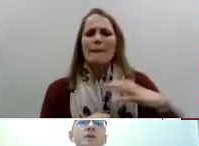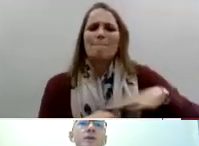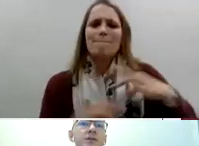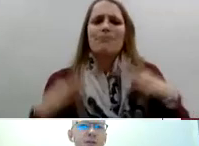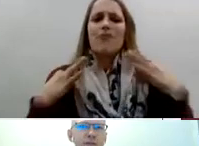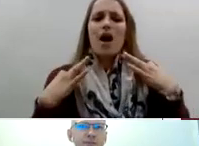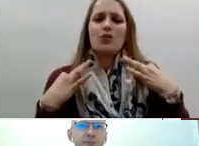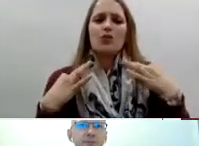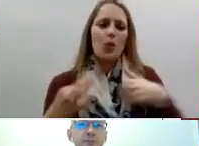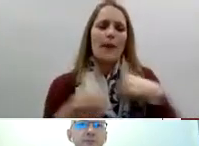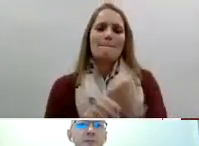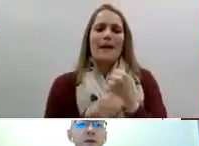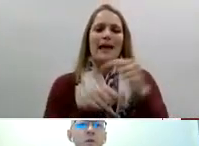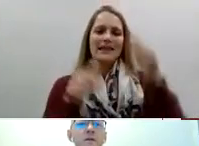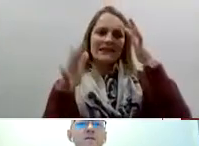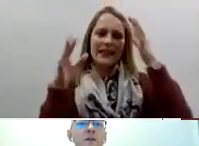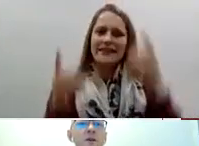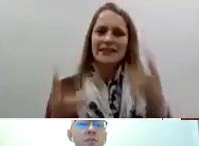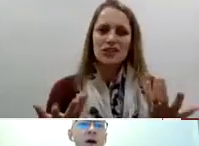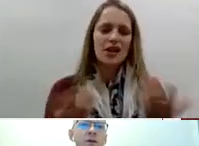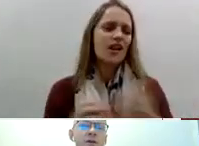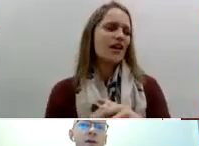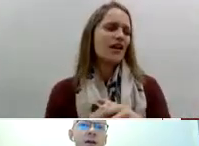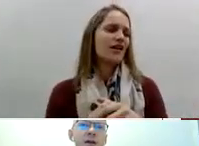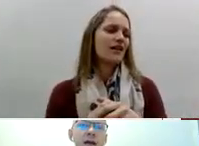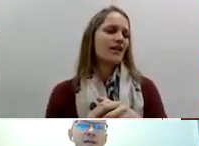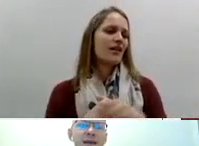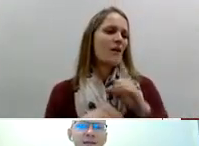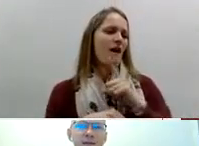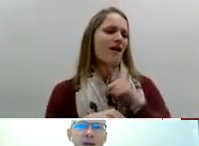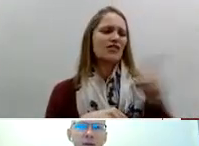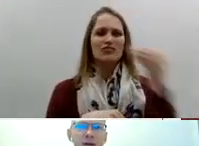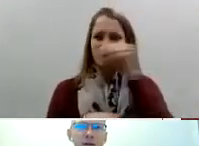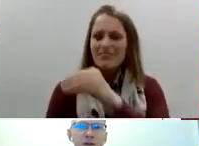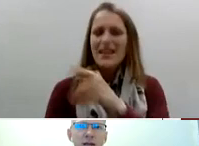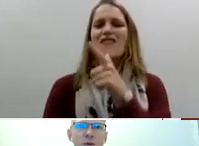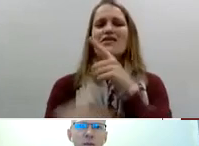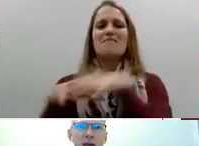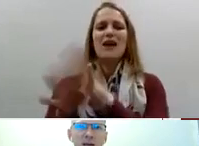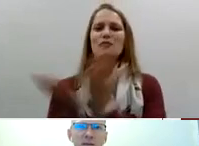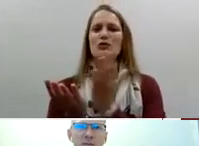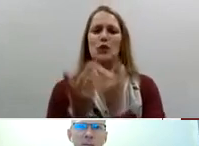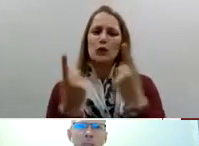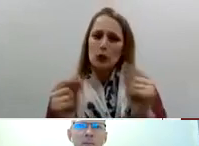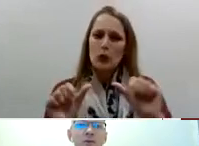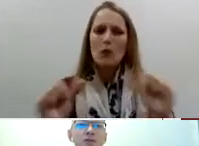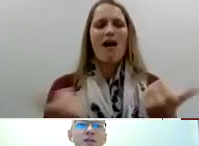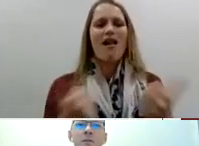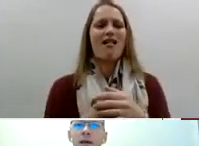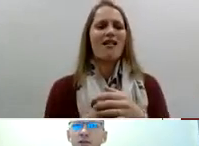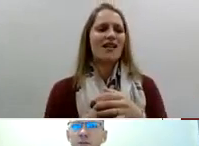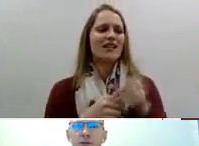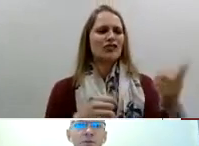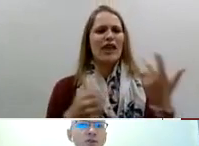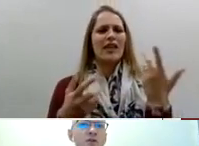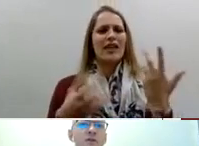two years and we are very proud and satisfied with the decision that we made because she's in the